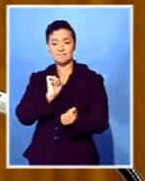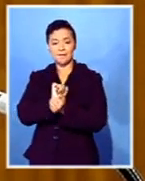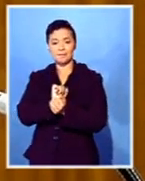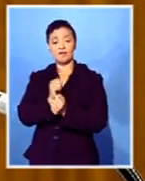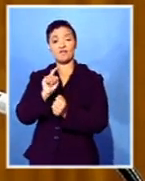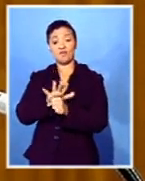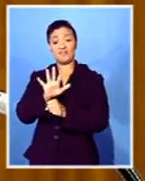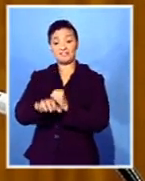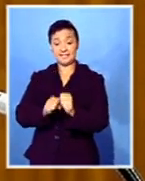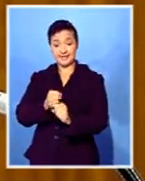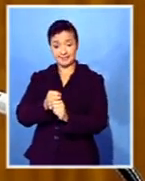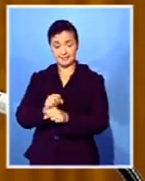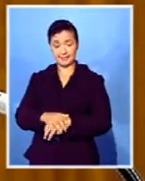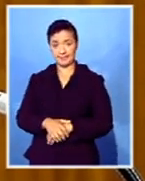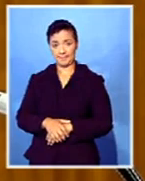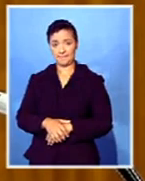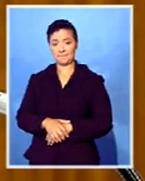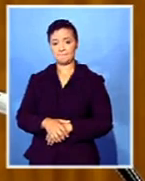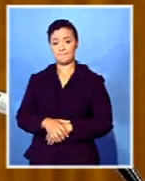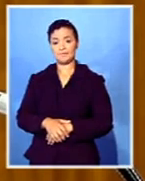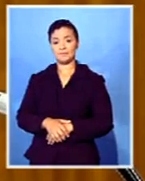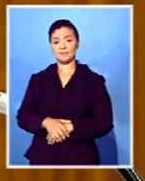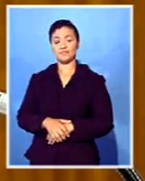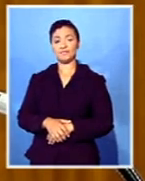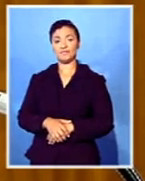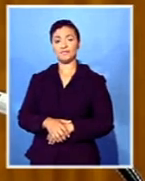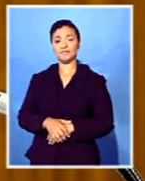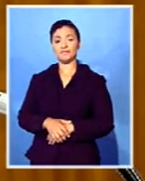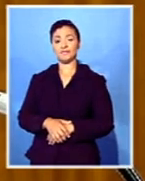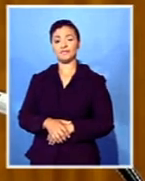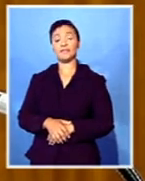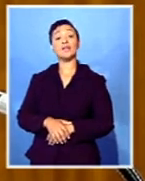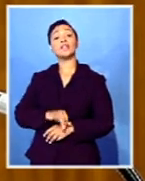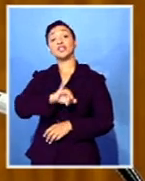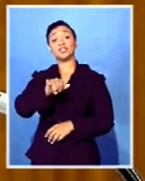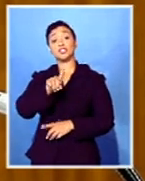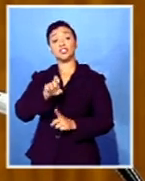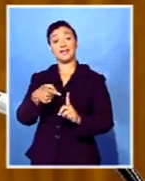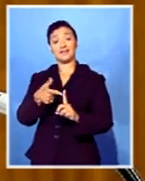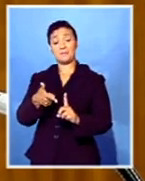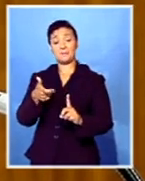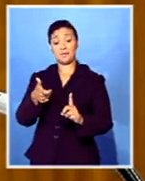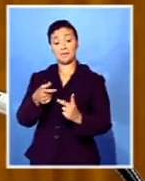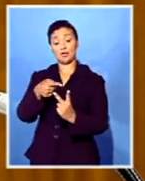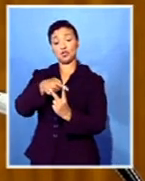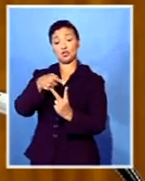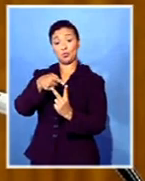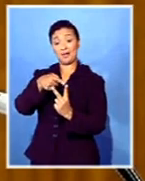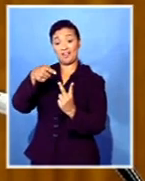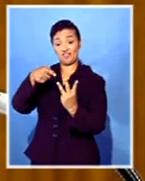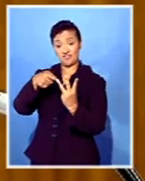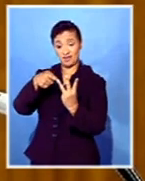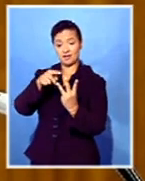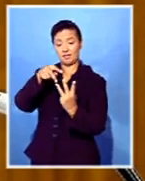imprison for 15 years. On count four, the murder of Jade, accused number one and accused number three